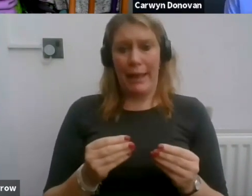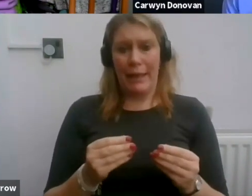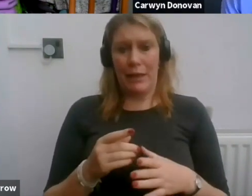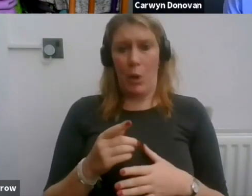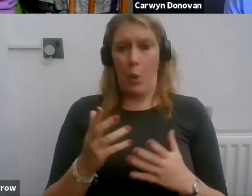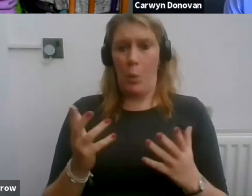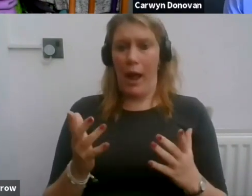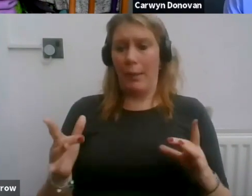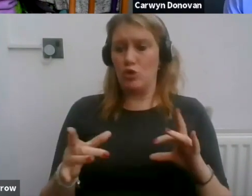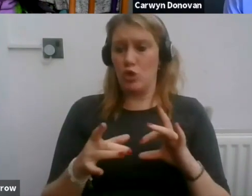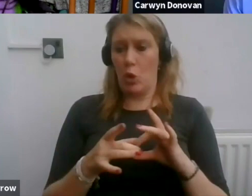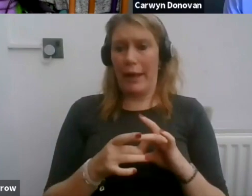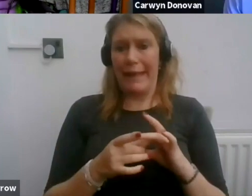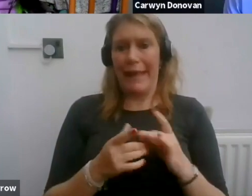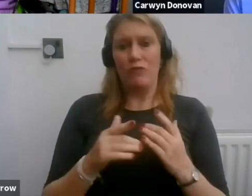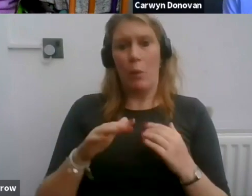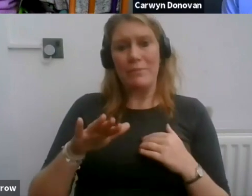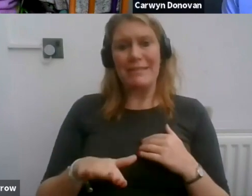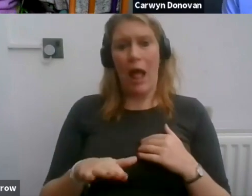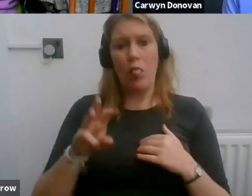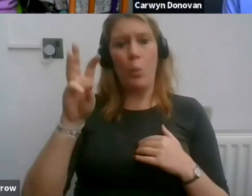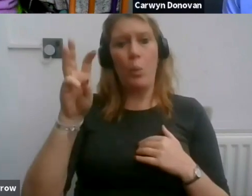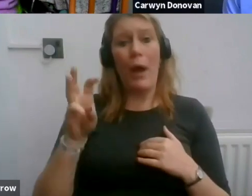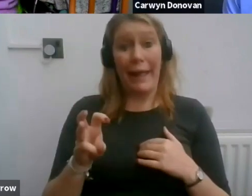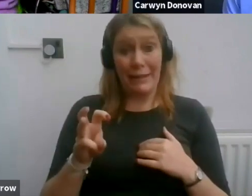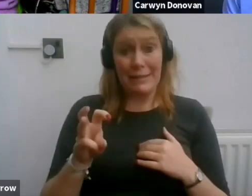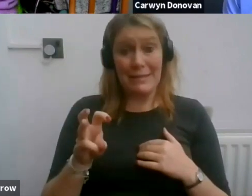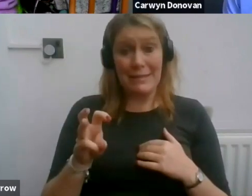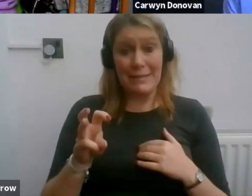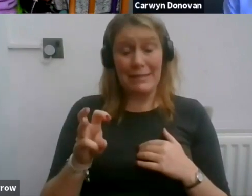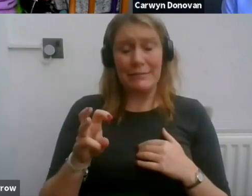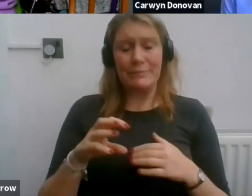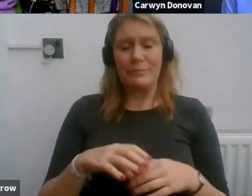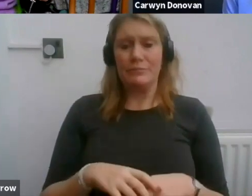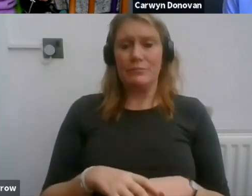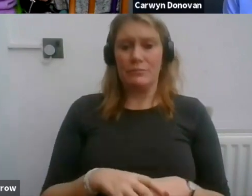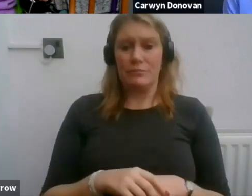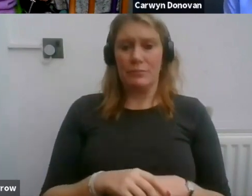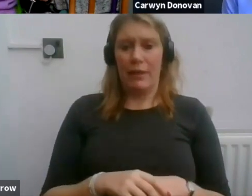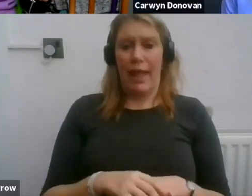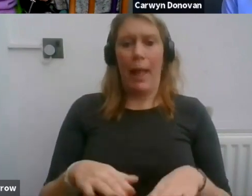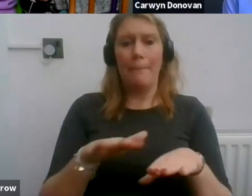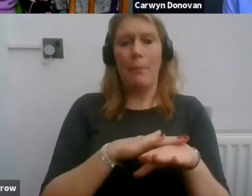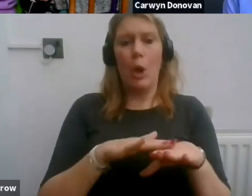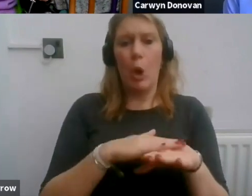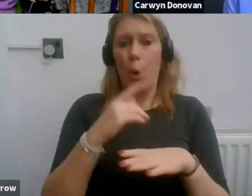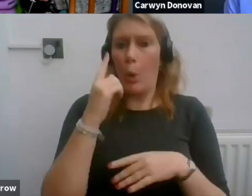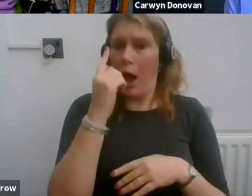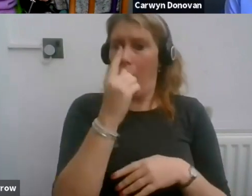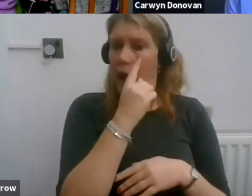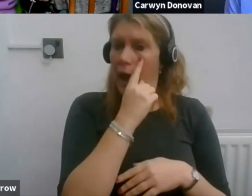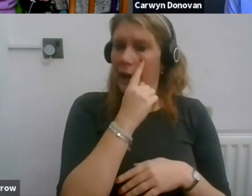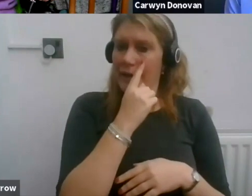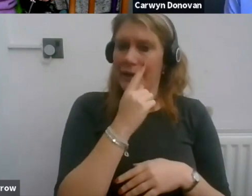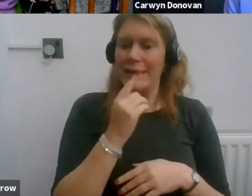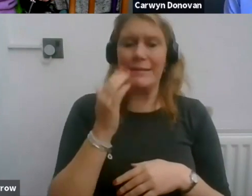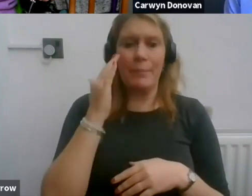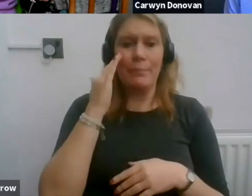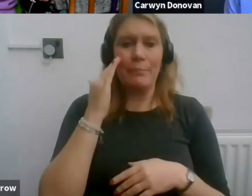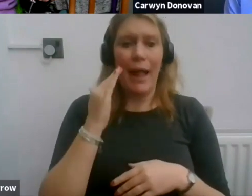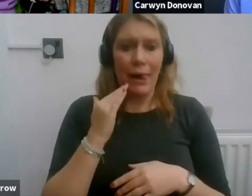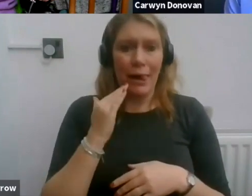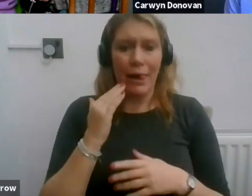you from my home in South Wales here. I've got blue eyes, I've got pale olive skin,